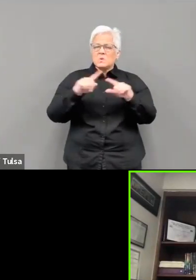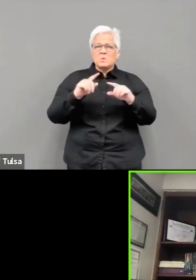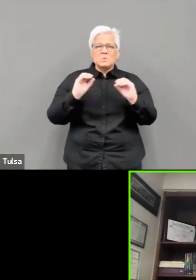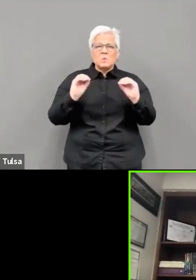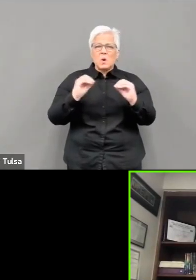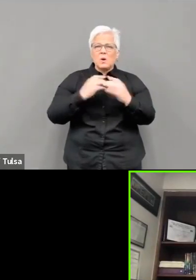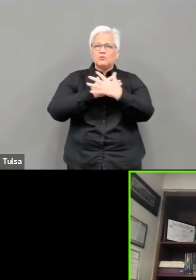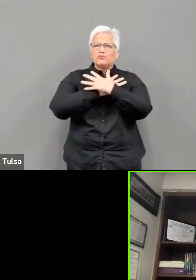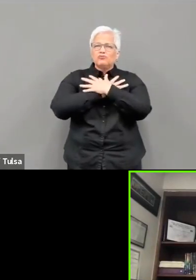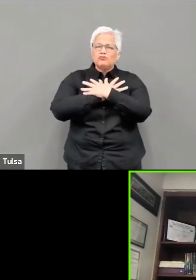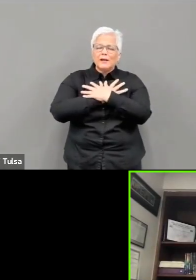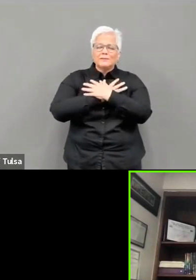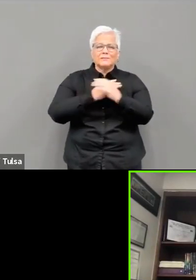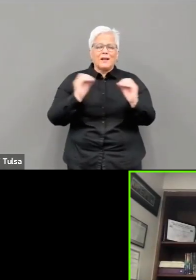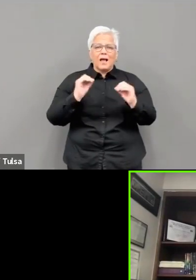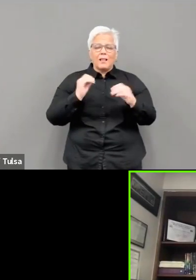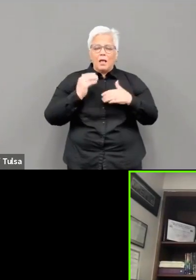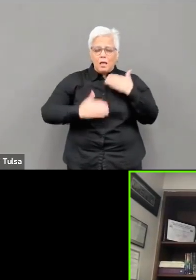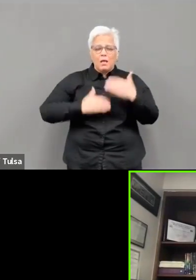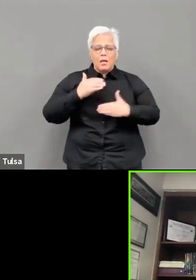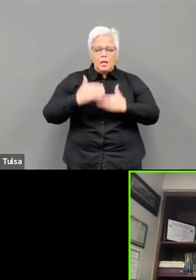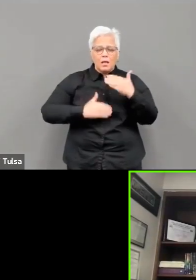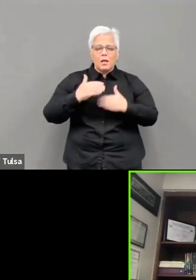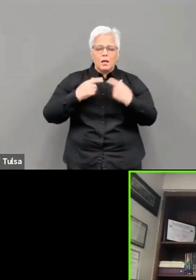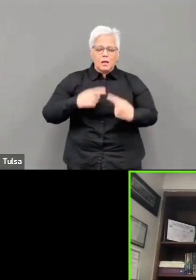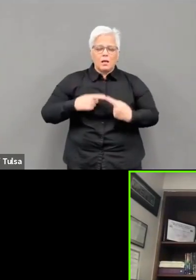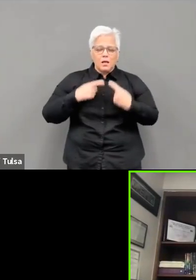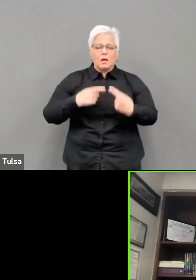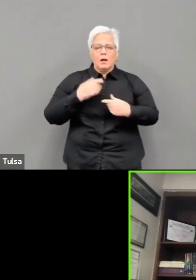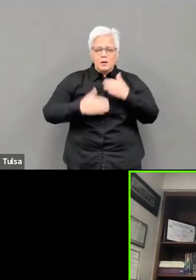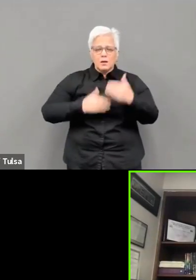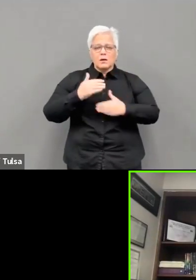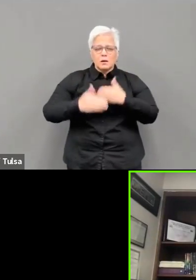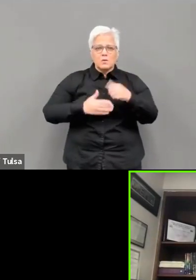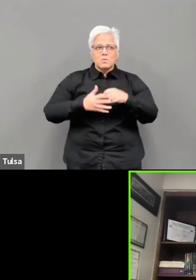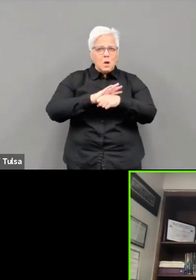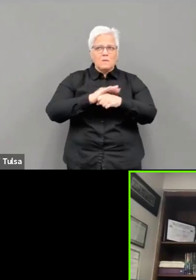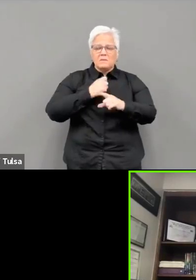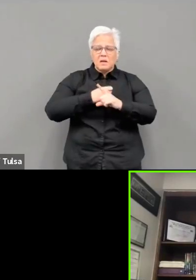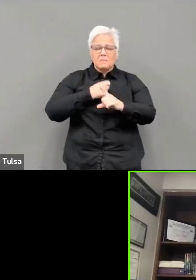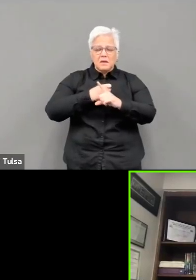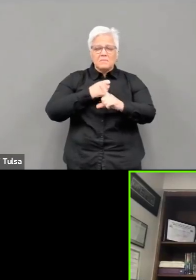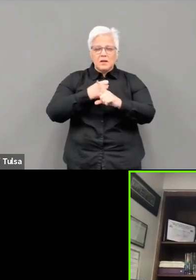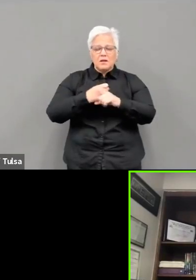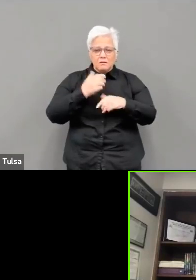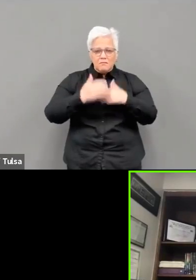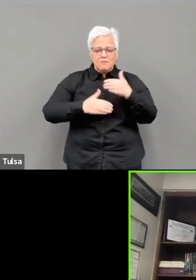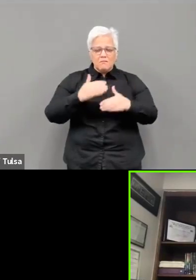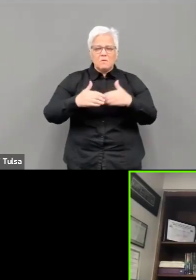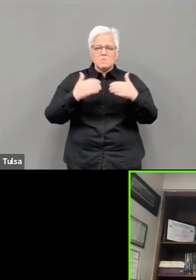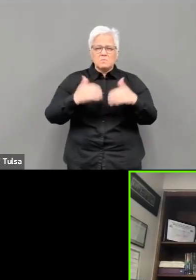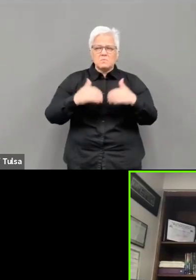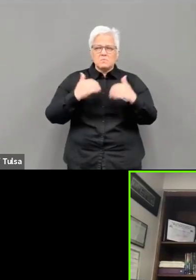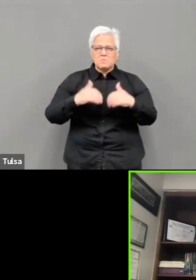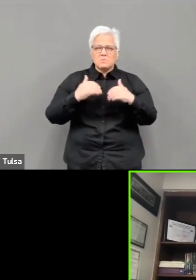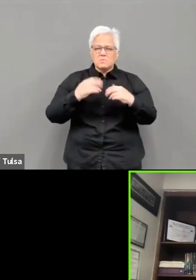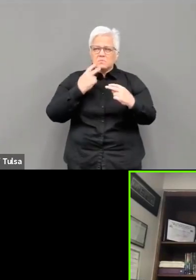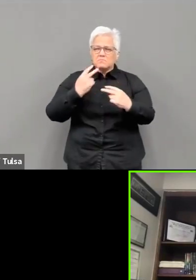the pain we all feel, nor the deep concern and debate over how we get back to better.